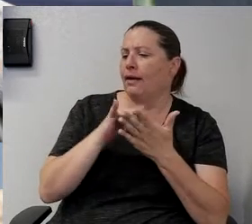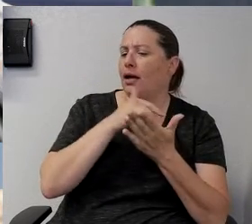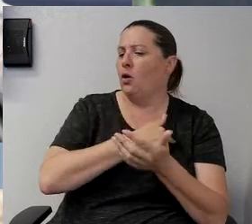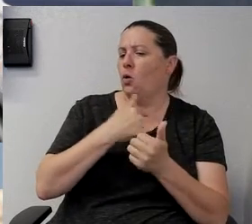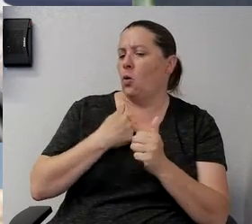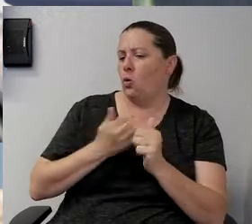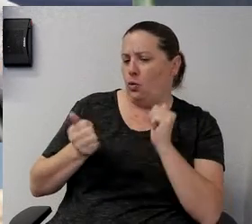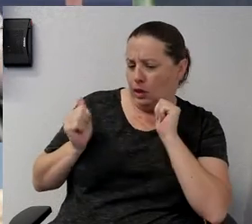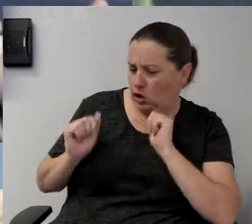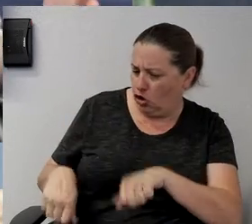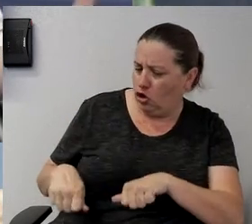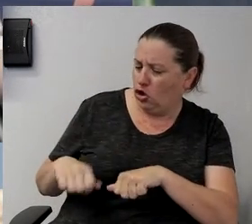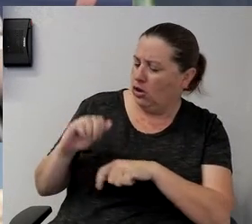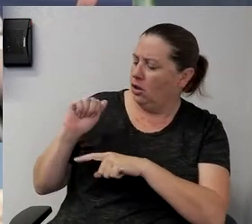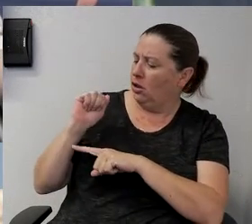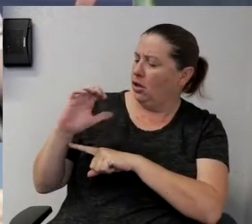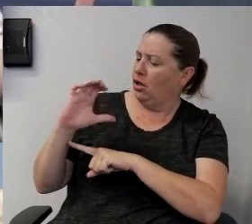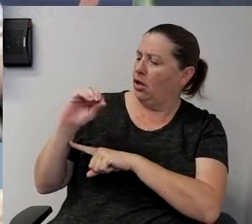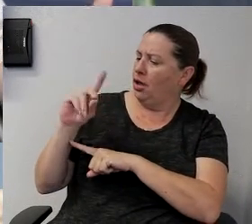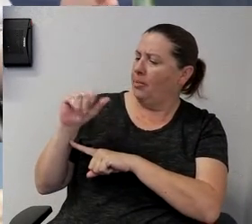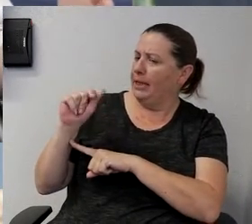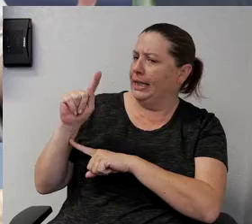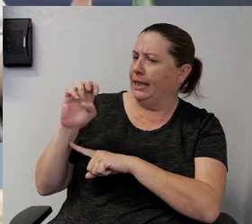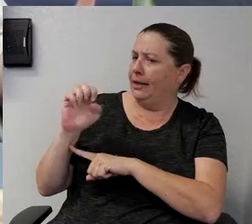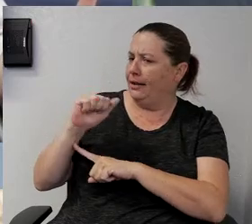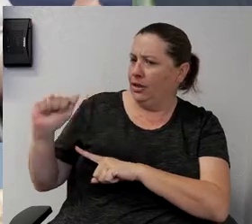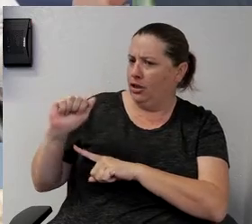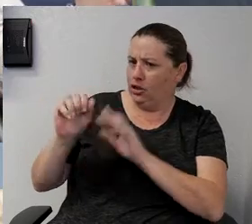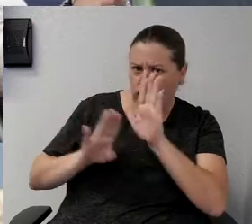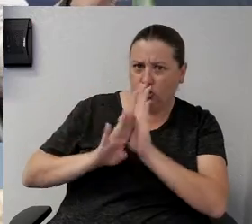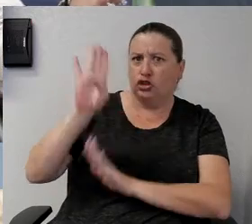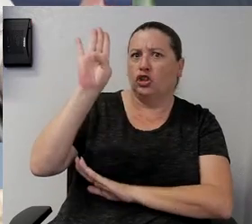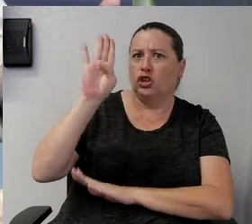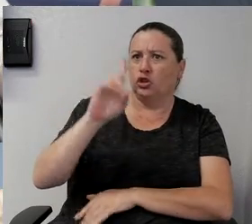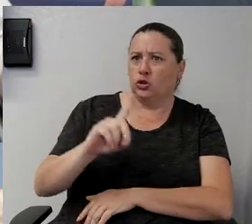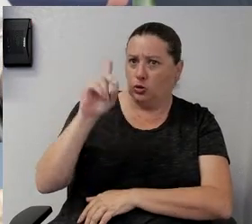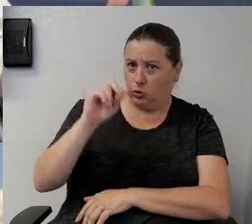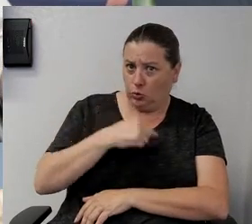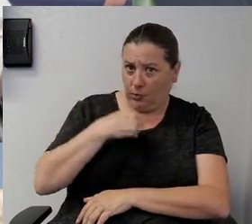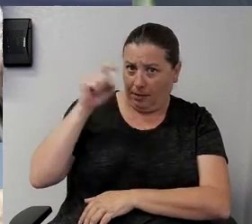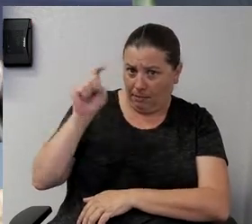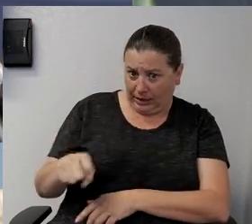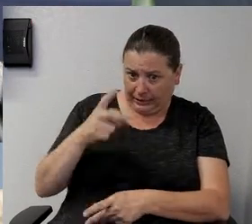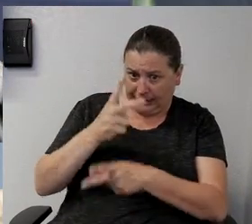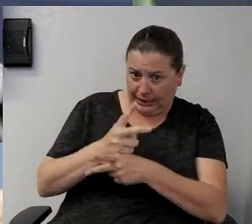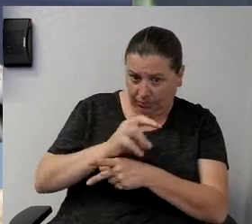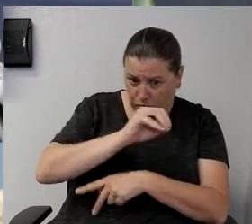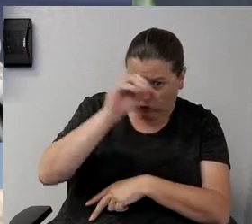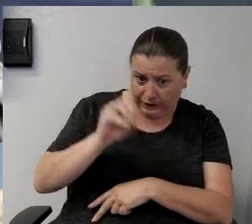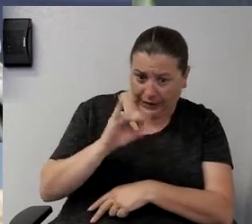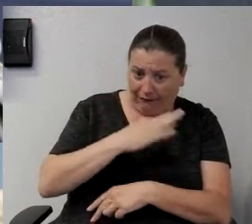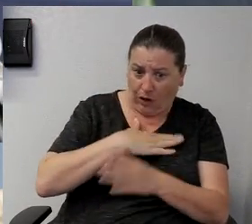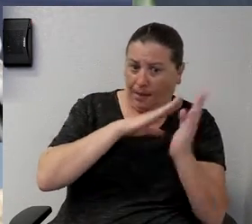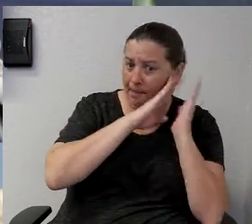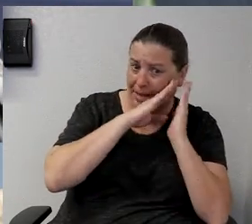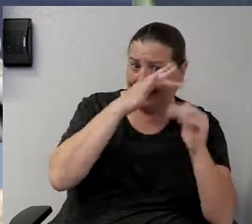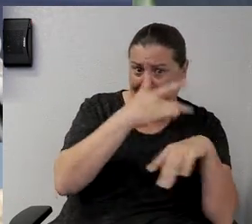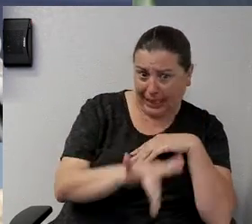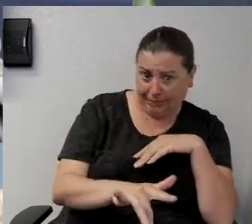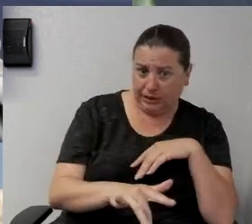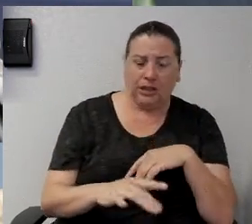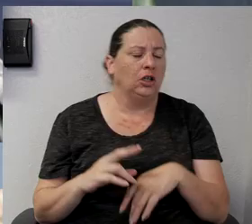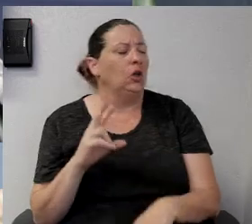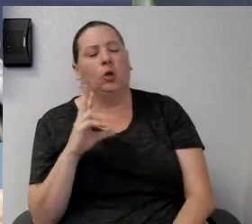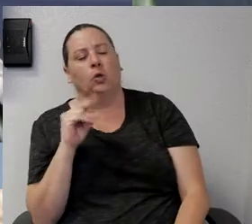accommodate a surge so do we have to keep a certain percentage of our beds empty no no okay no we just